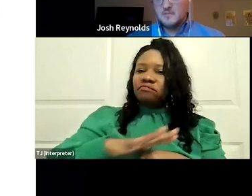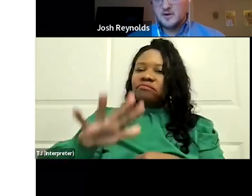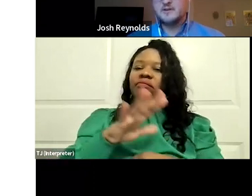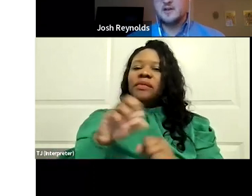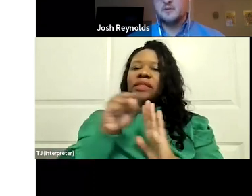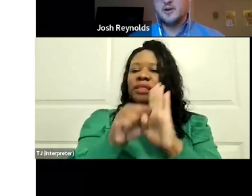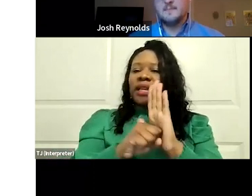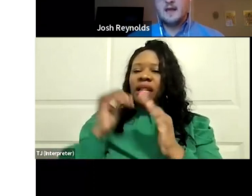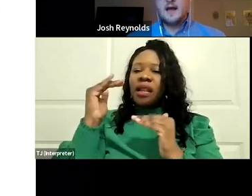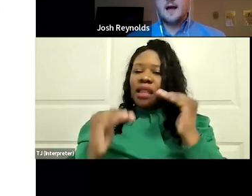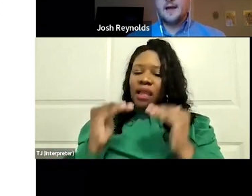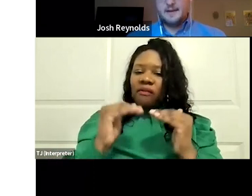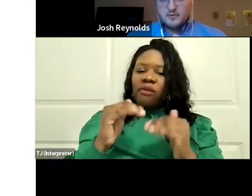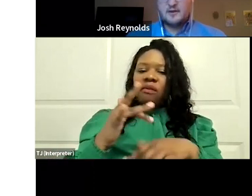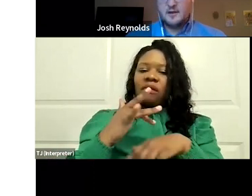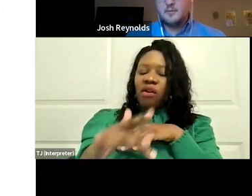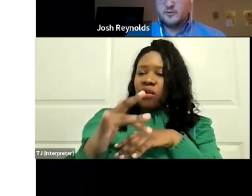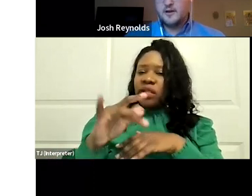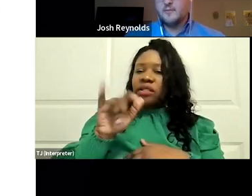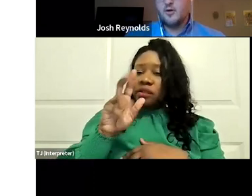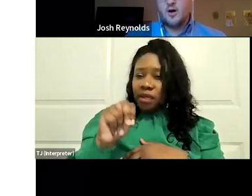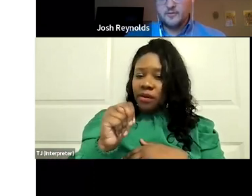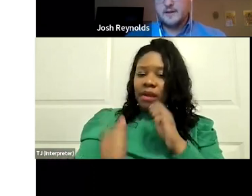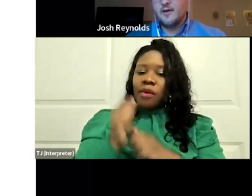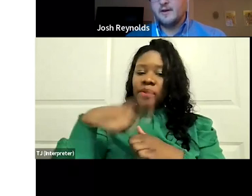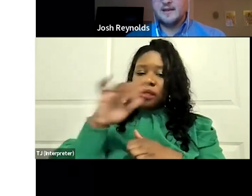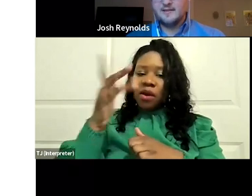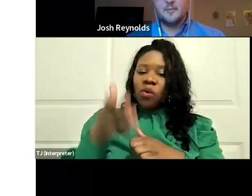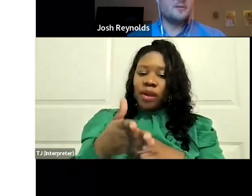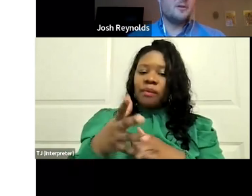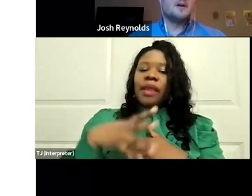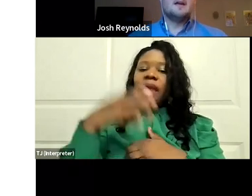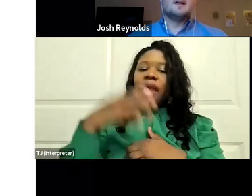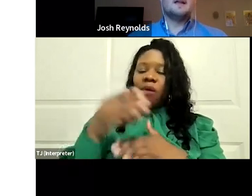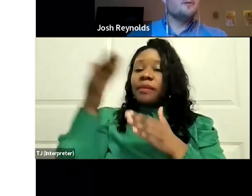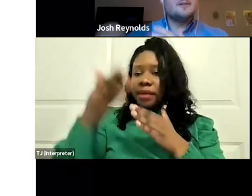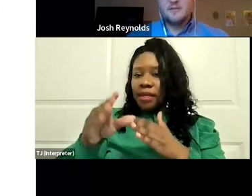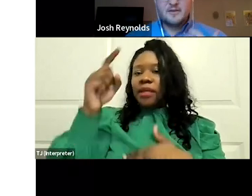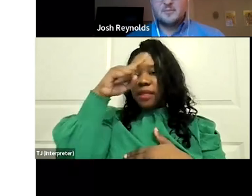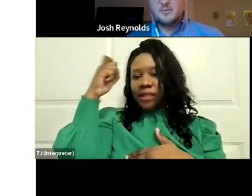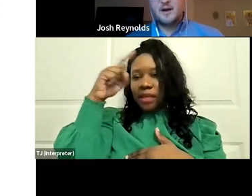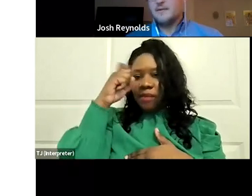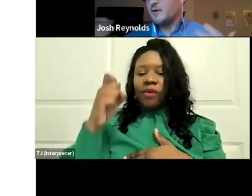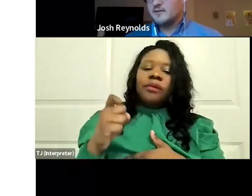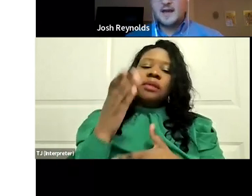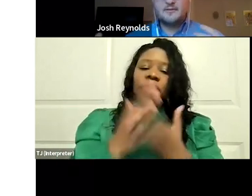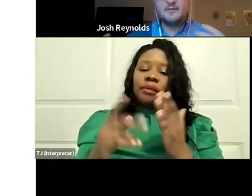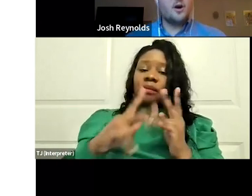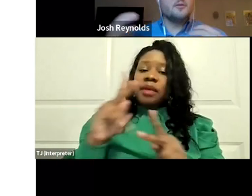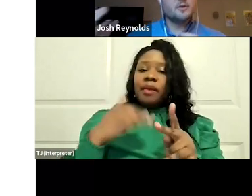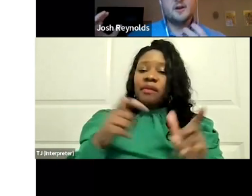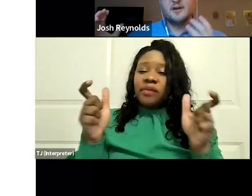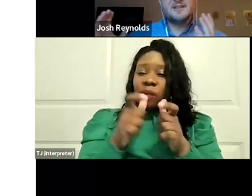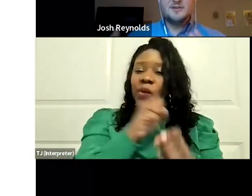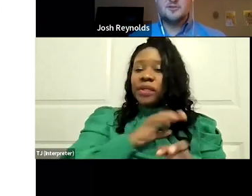begin early January, and a majority of them will also be out by the end of summer. So not only do some of these people have small staff,